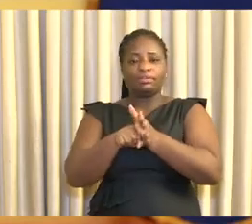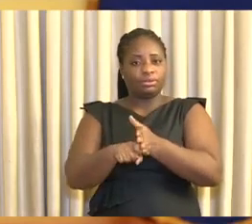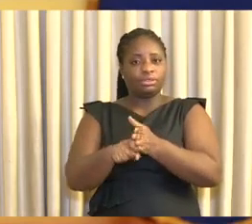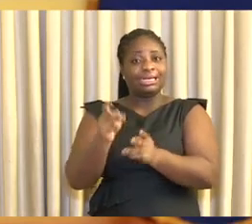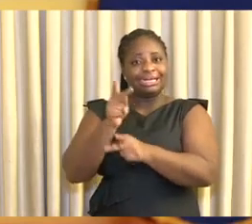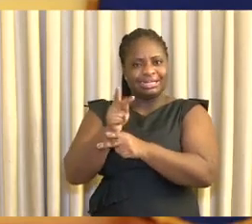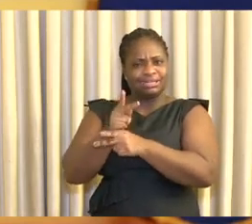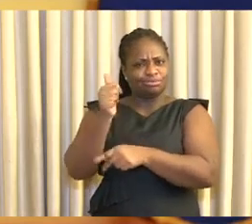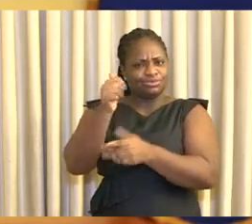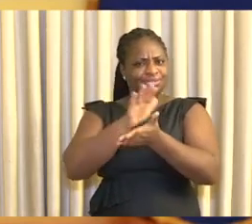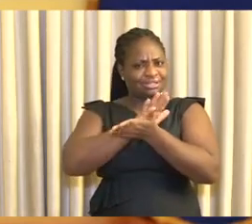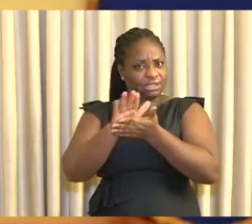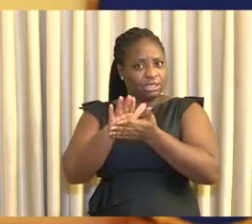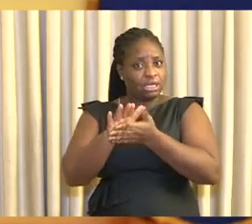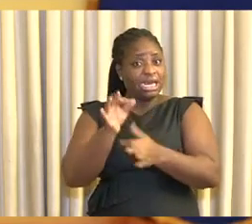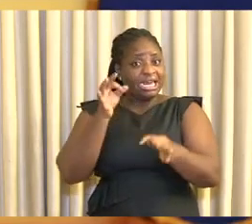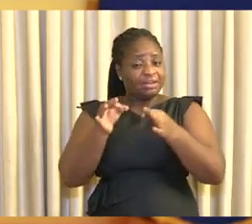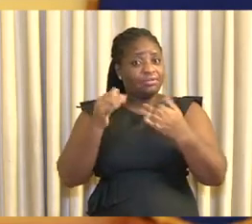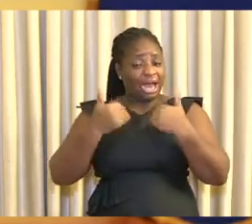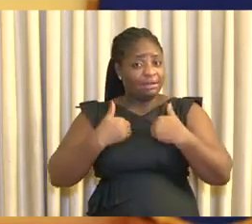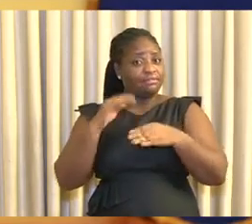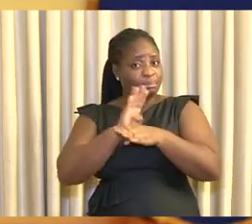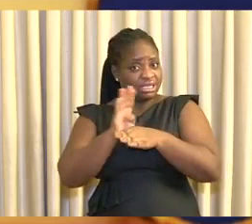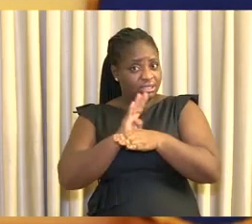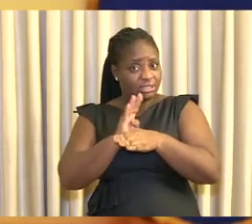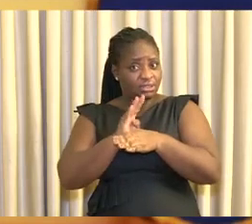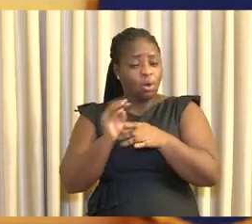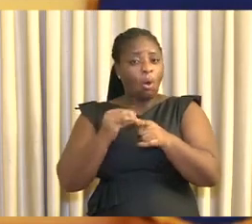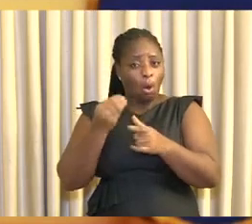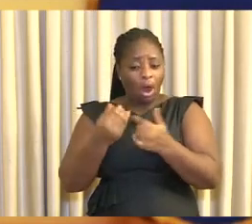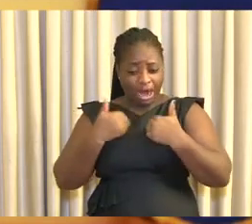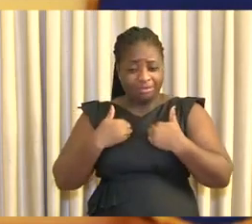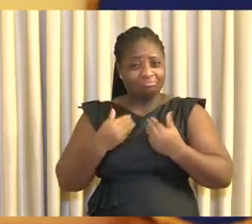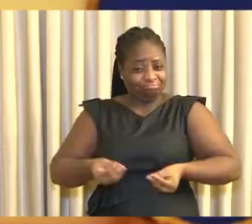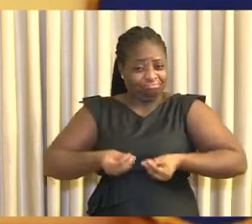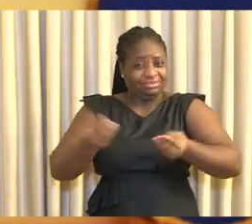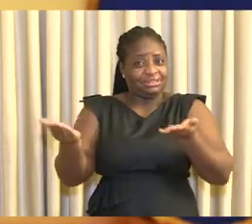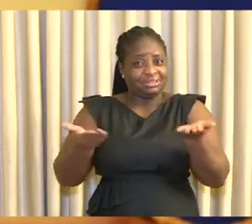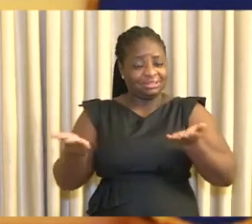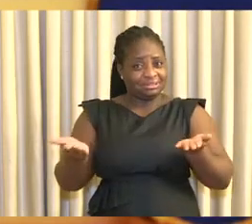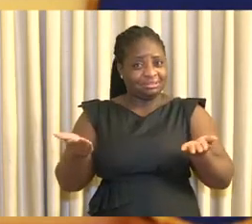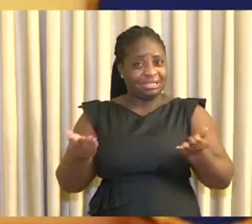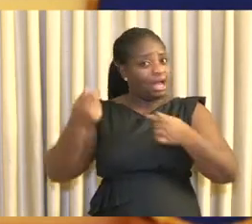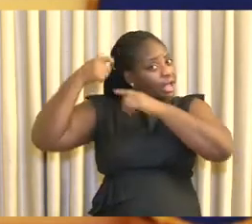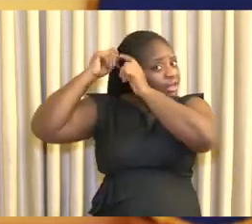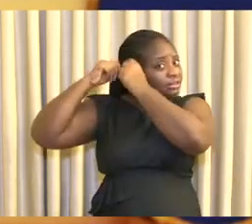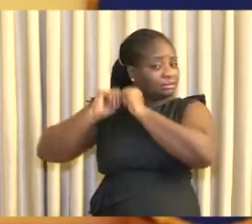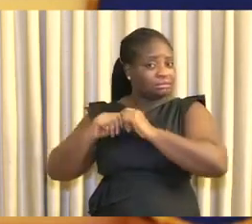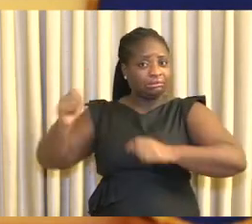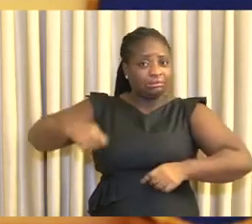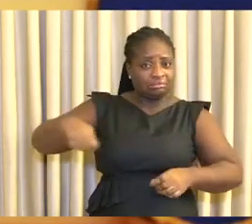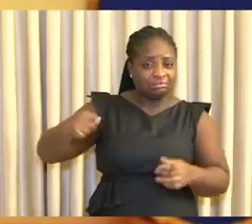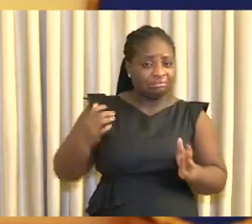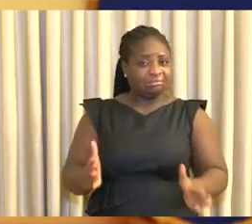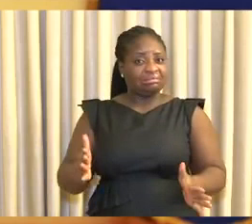keep it clean. If you own a business or are providing a service, i.e. a barber, a hairdresser, a tailor, a